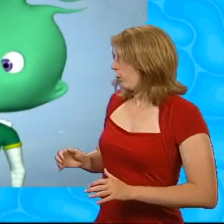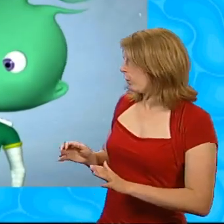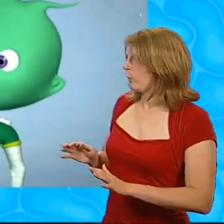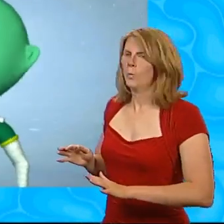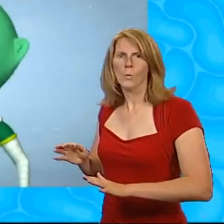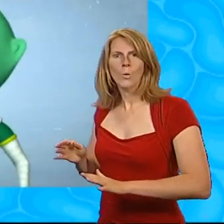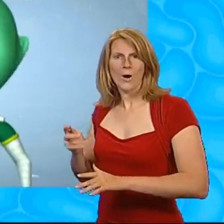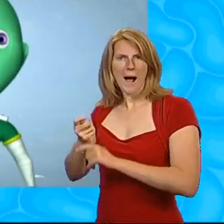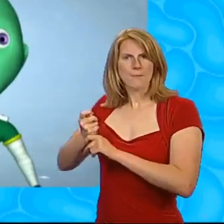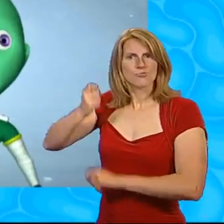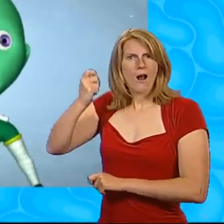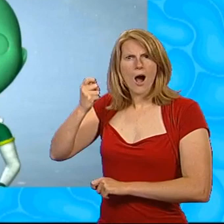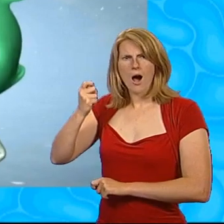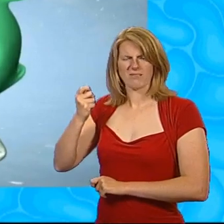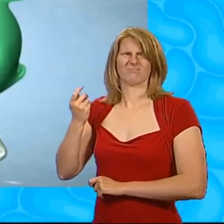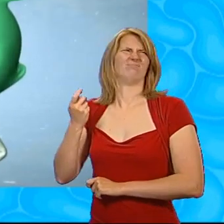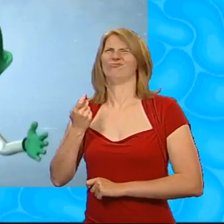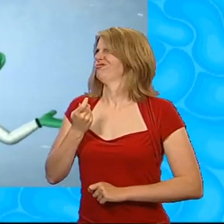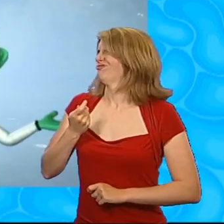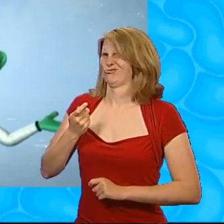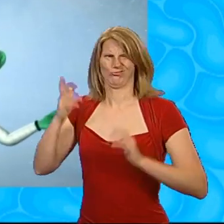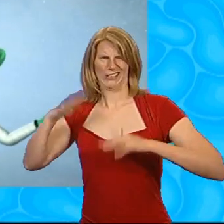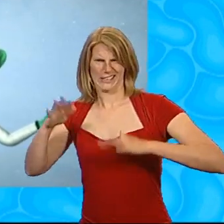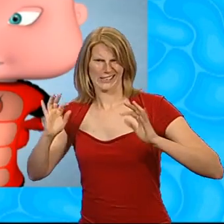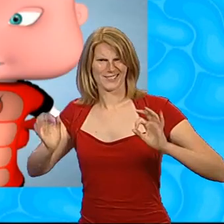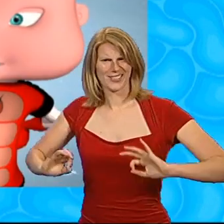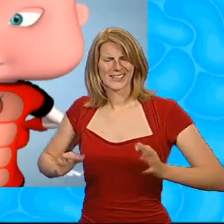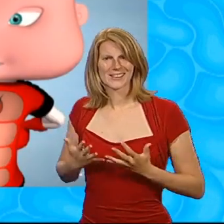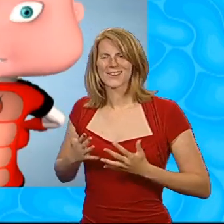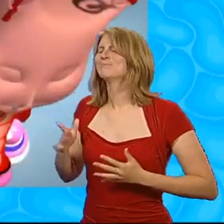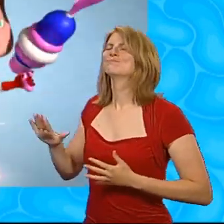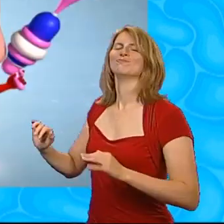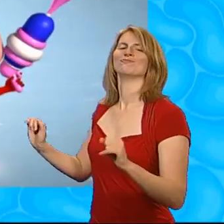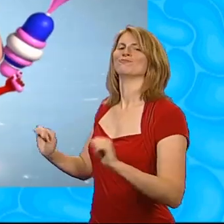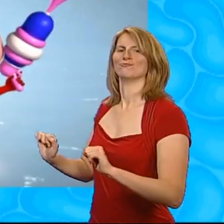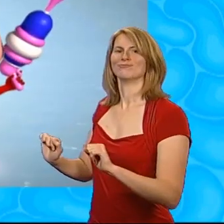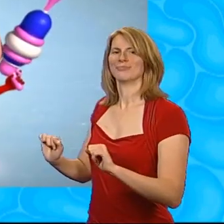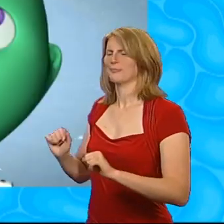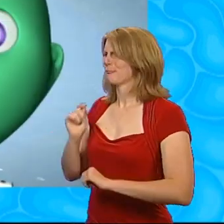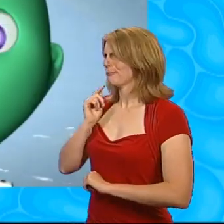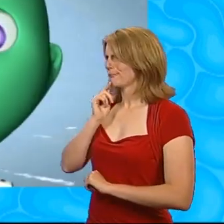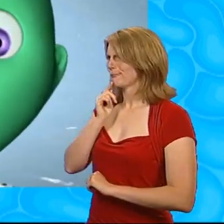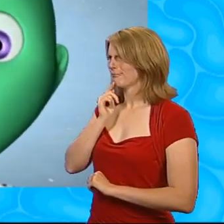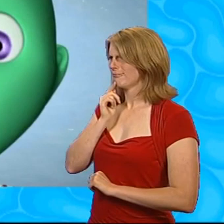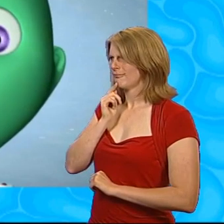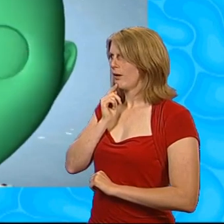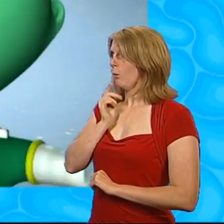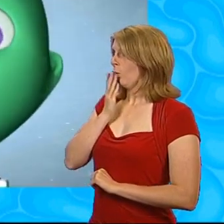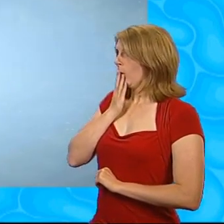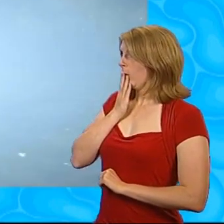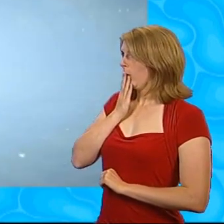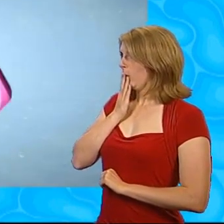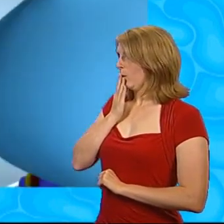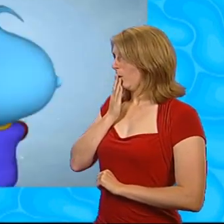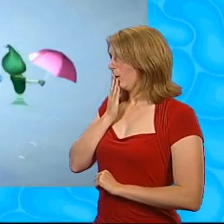Oh, an umbrella, but it's not raining. Not yet it's not. Hmm? Whoa!